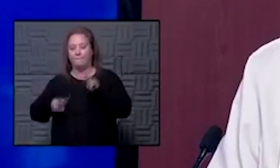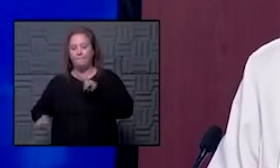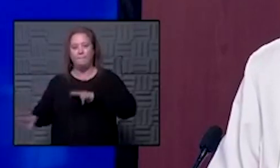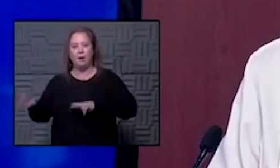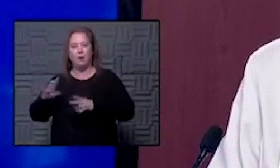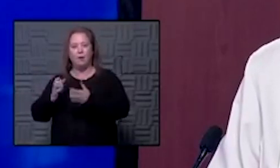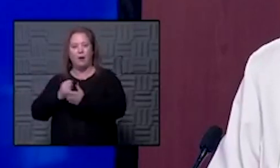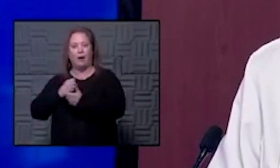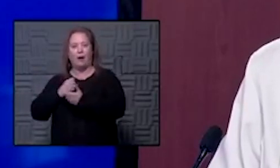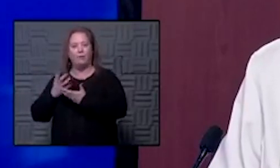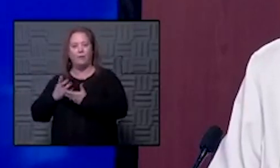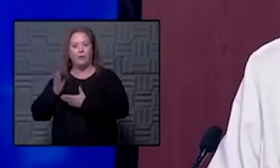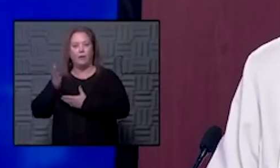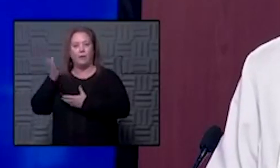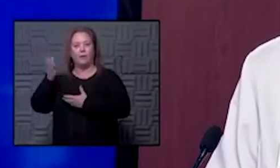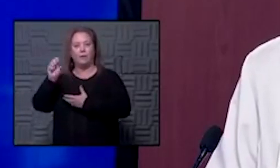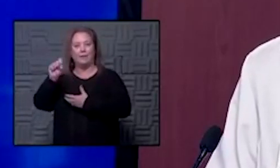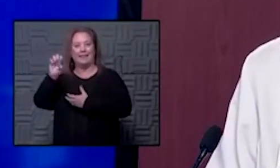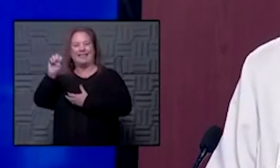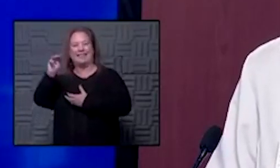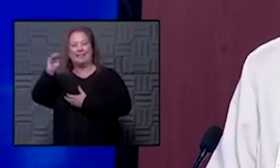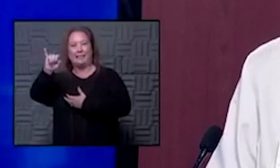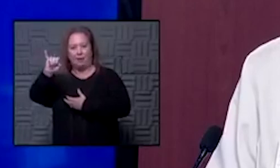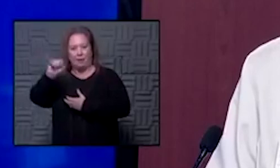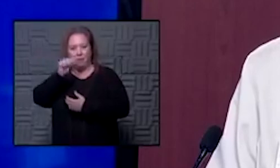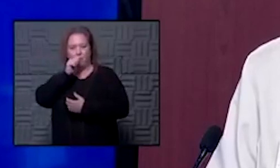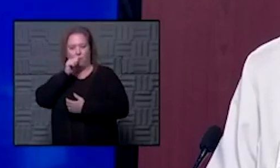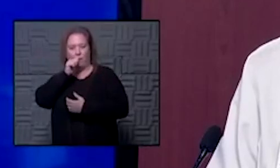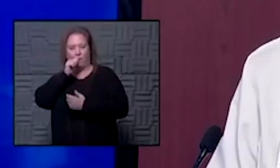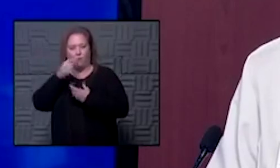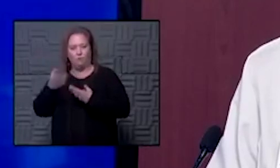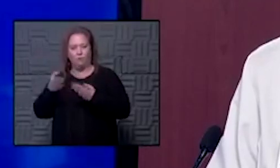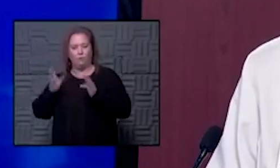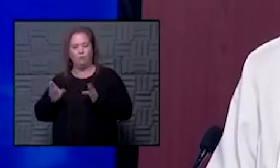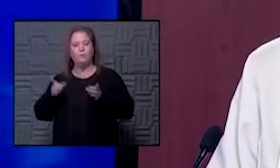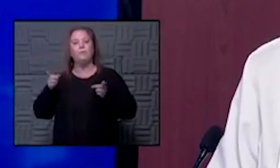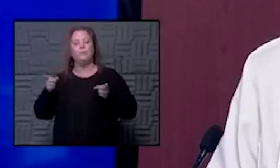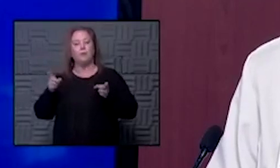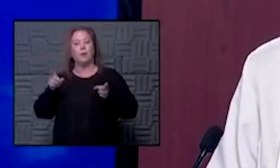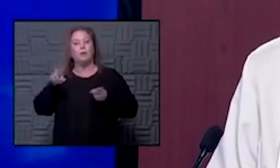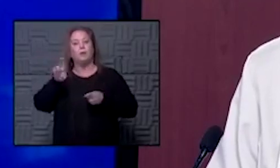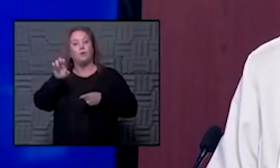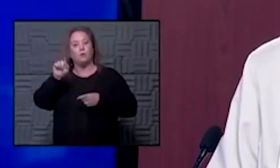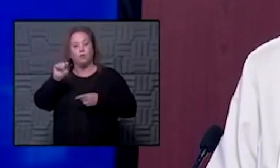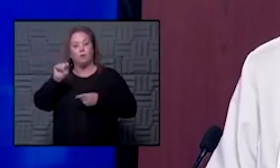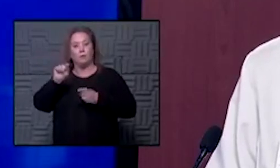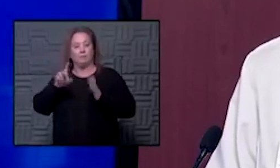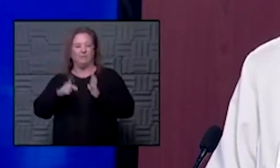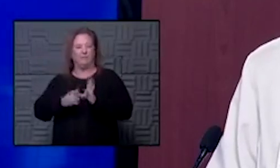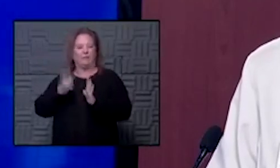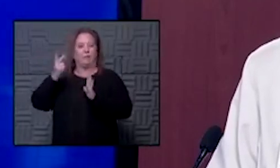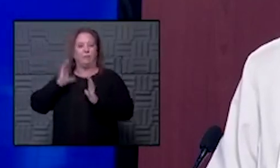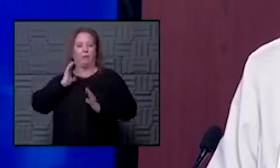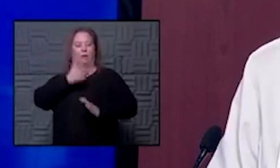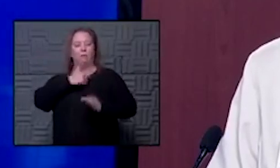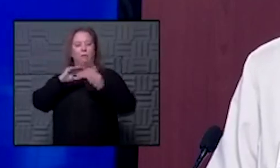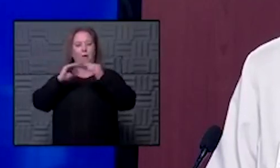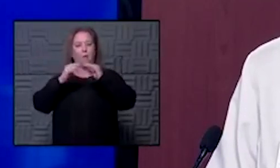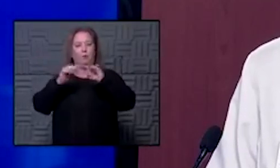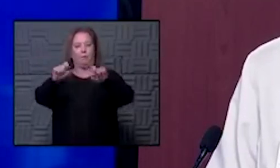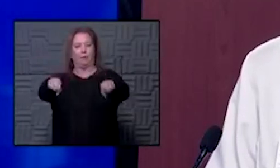everything needed to be able to go to semi-private rooms to and those rooms or those units effectively double our capacity